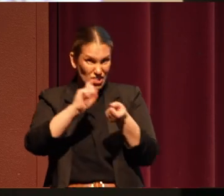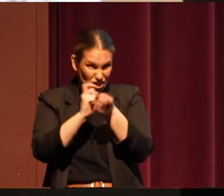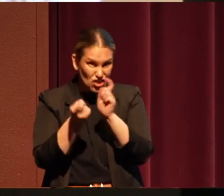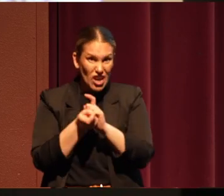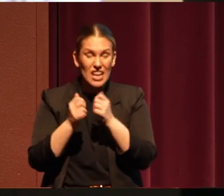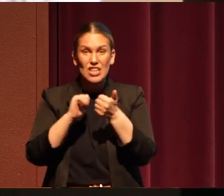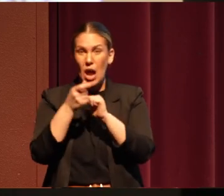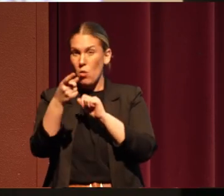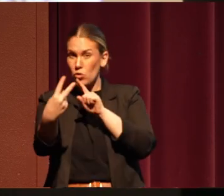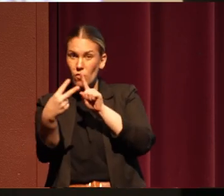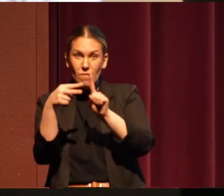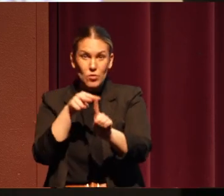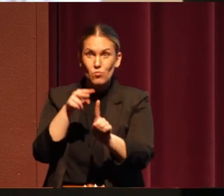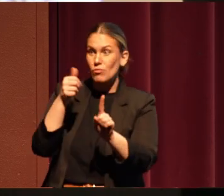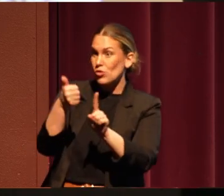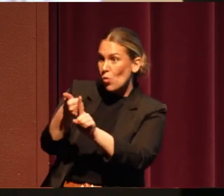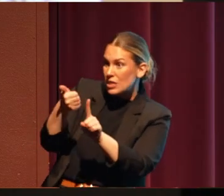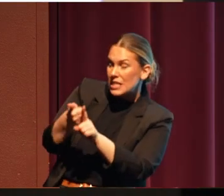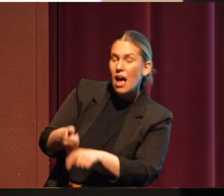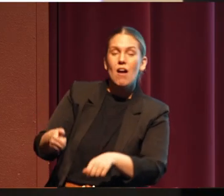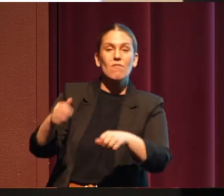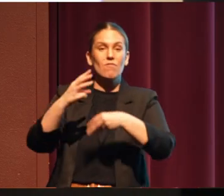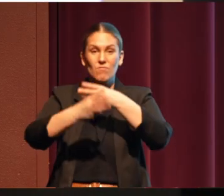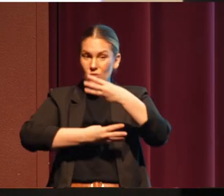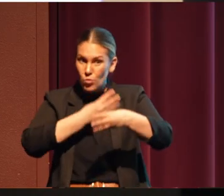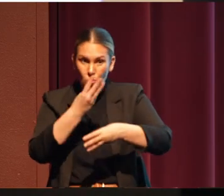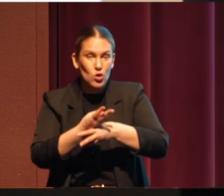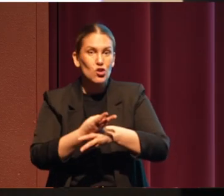you view the way you interact with the world.